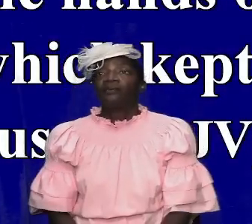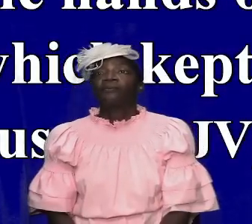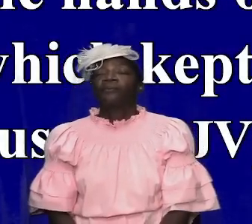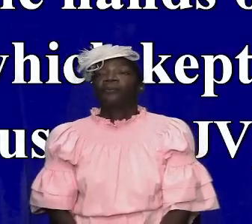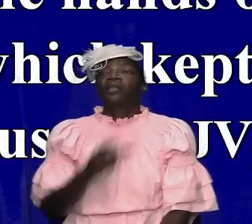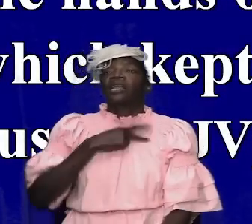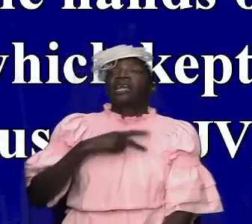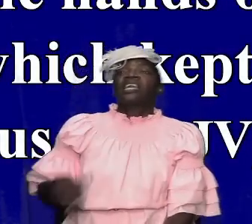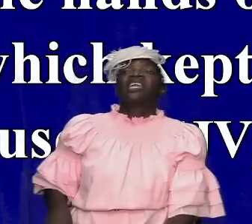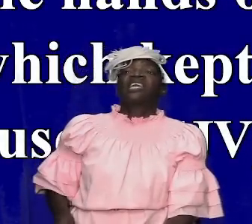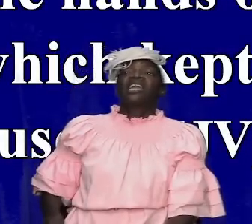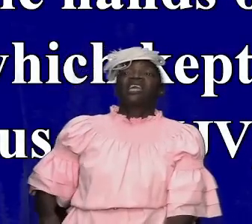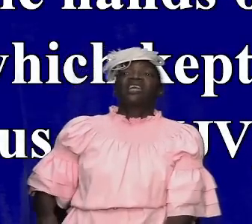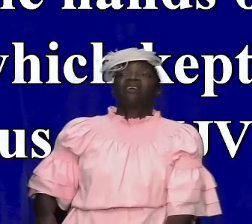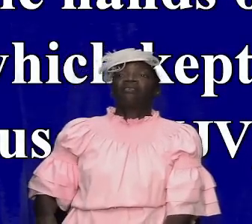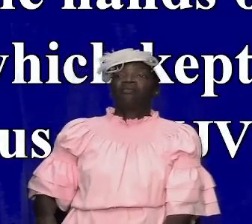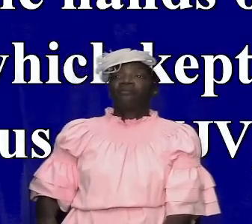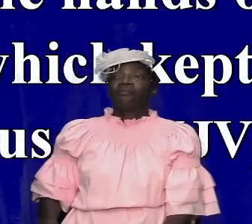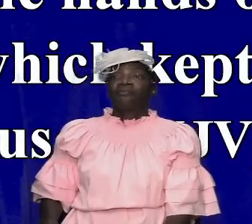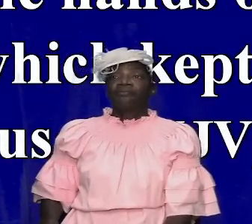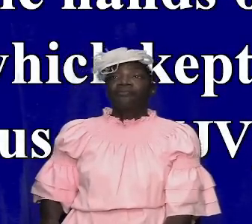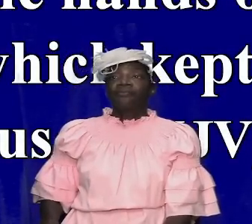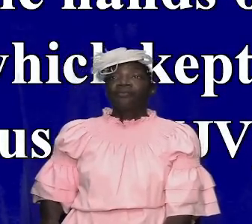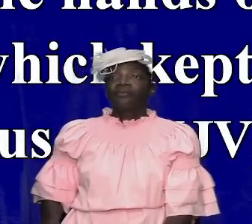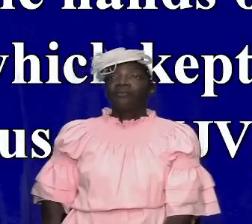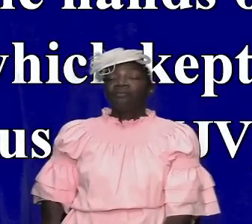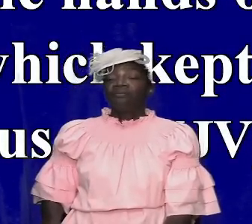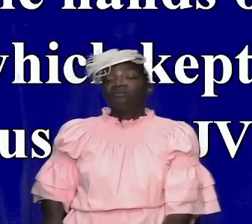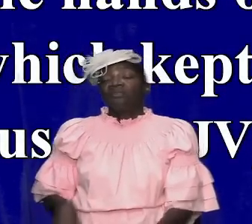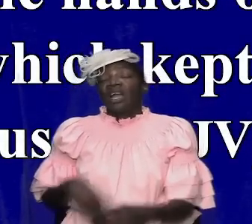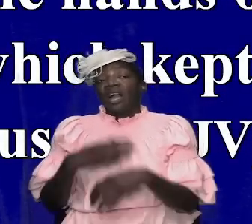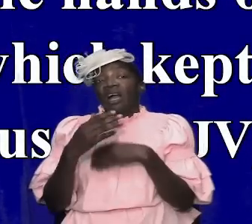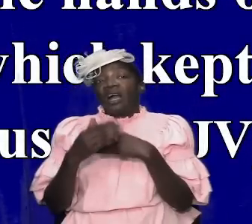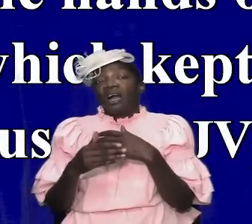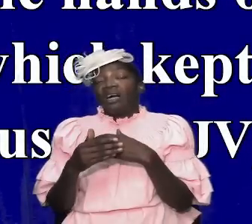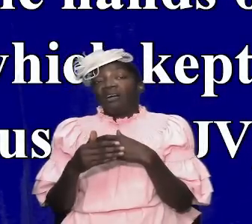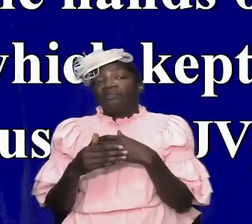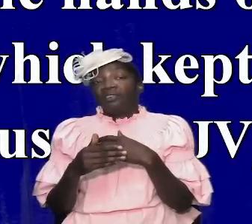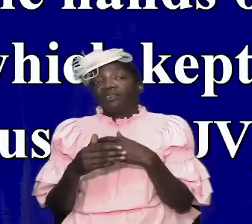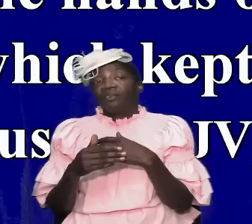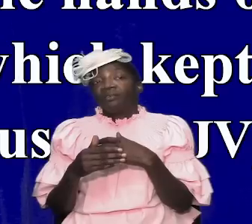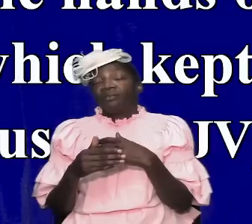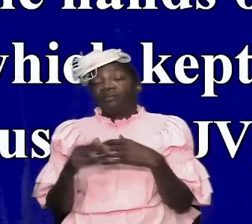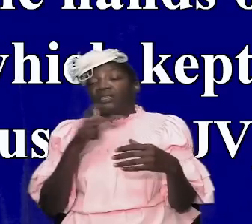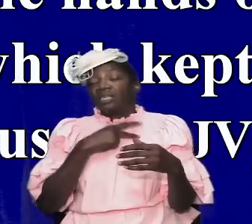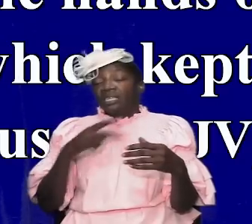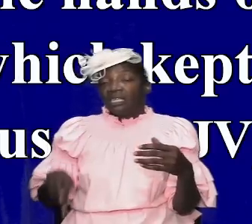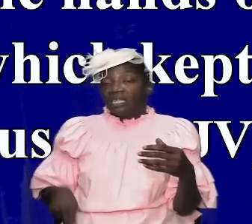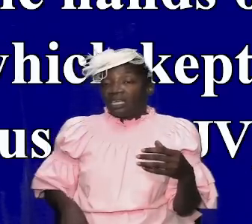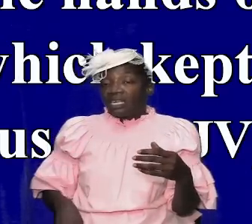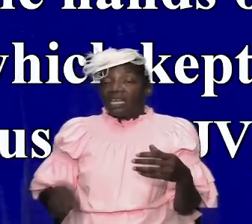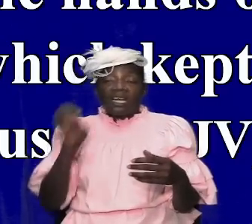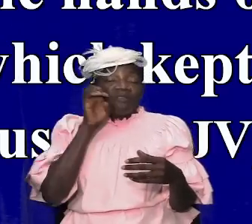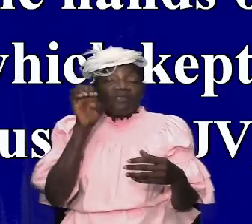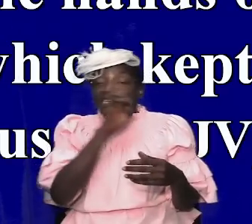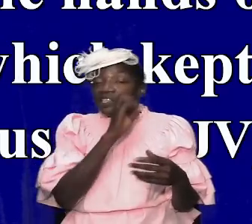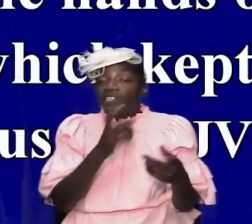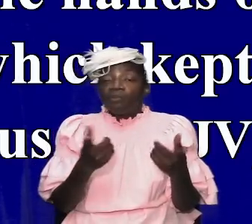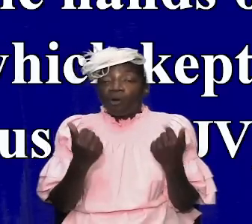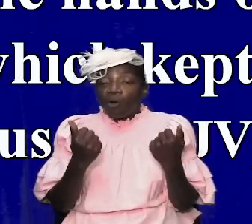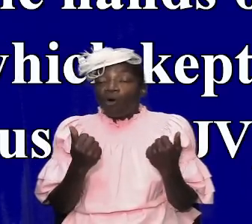and king rehoboam after the king of egypt came